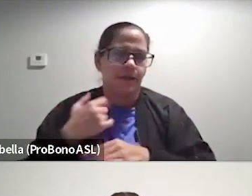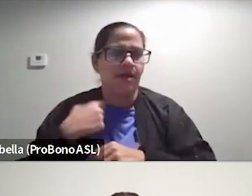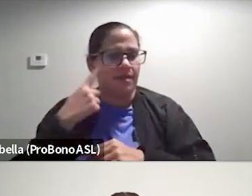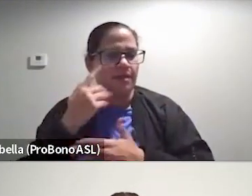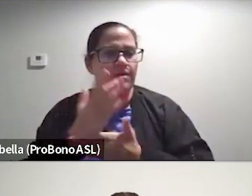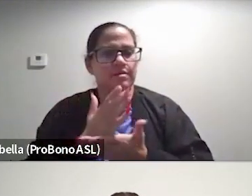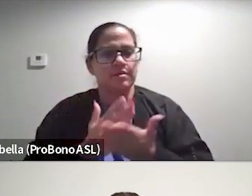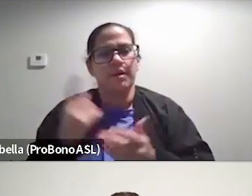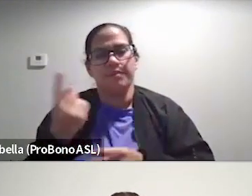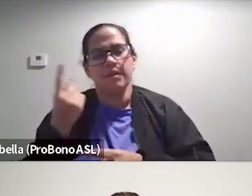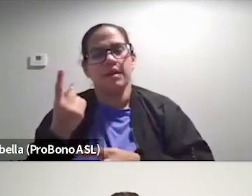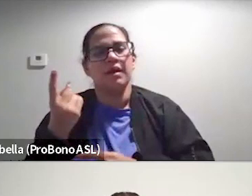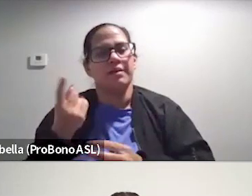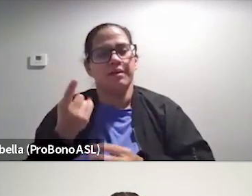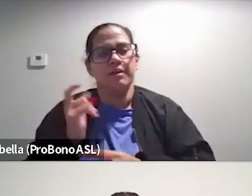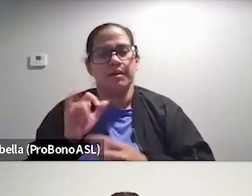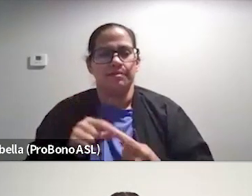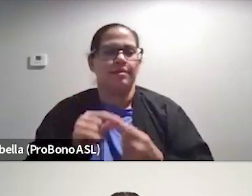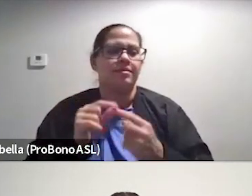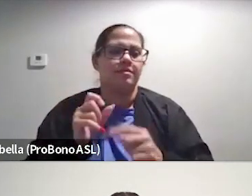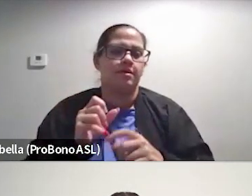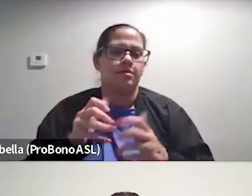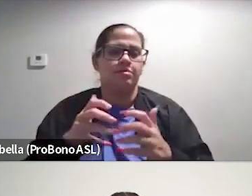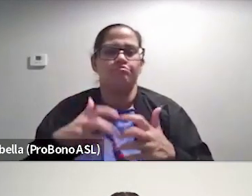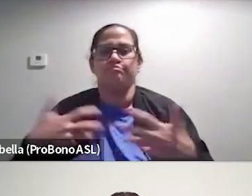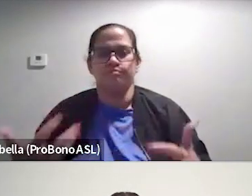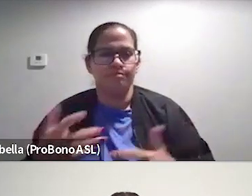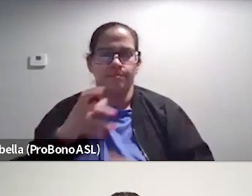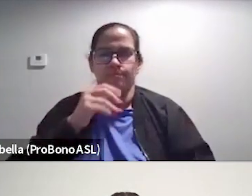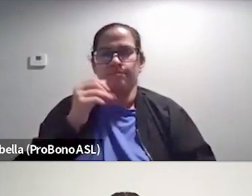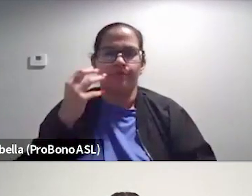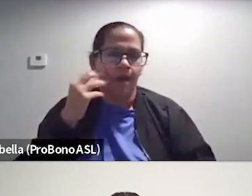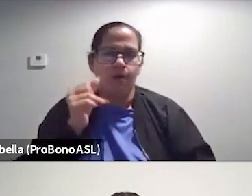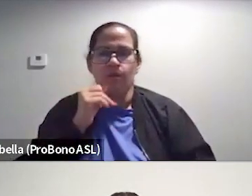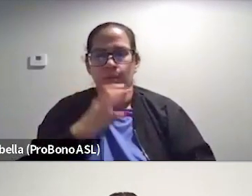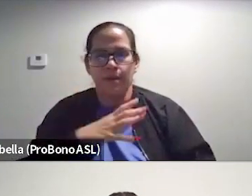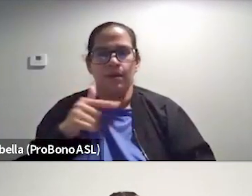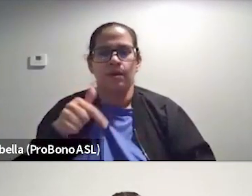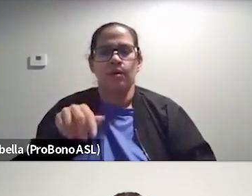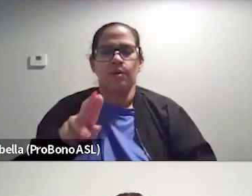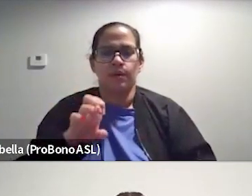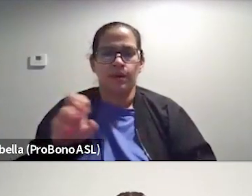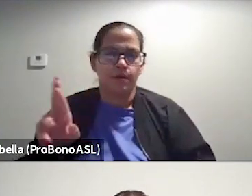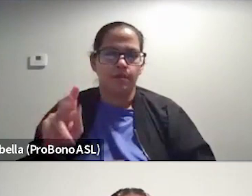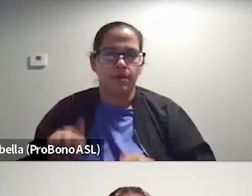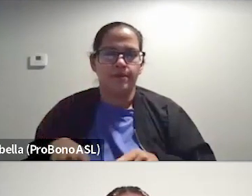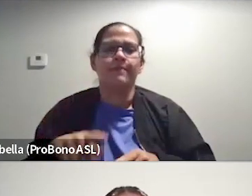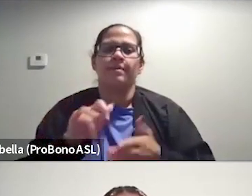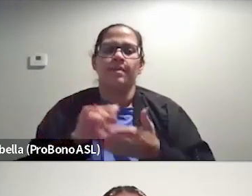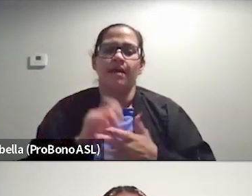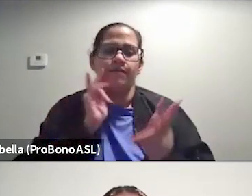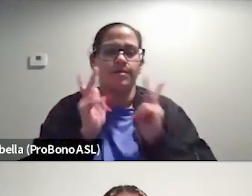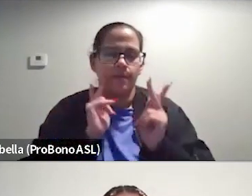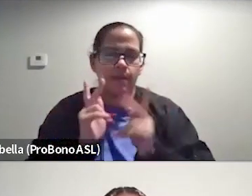is something, especially as a like super fat woman ish queer person that like that visibility